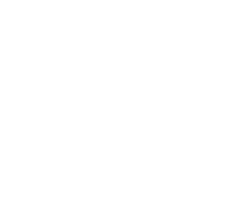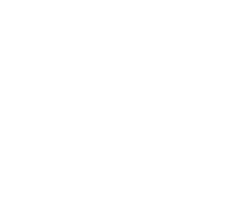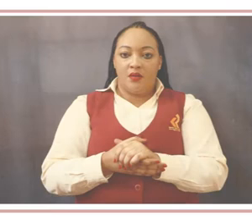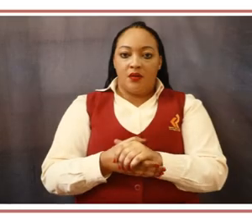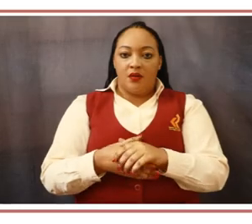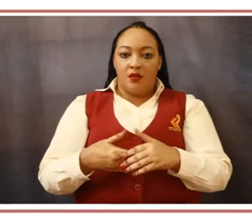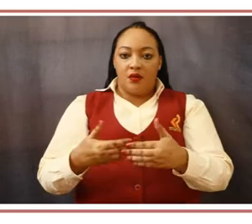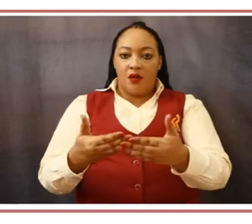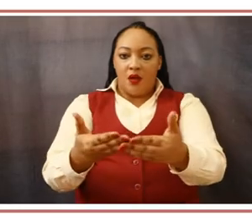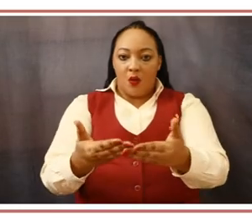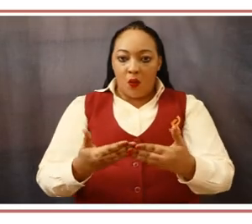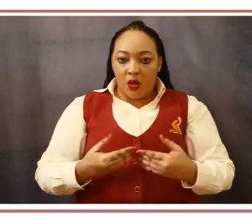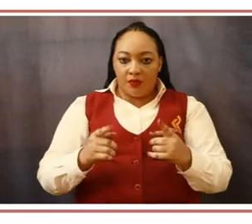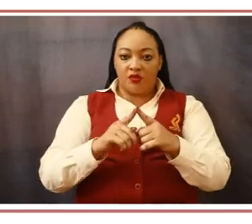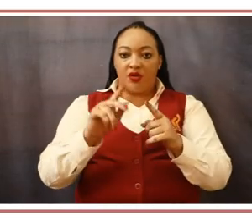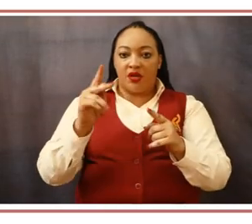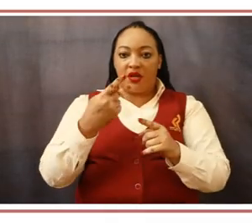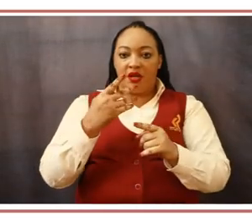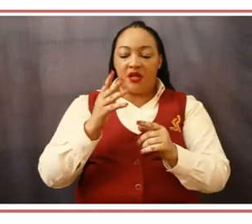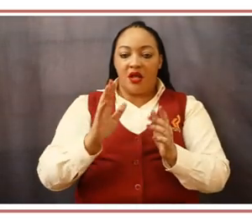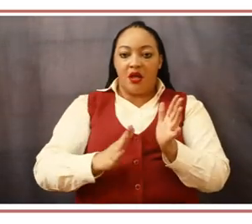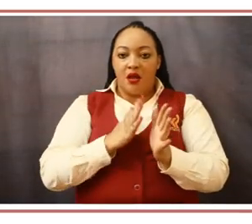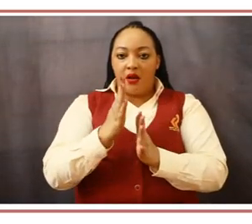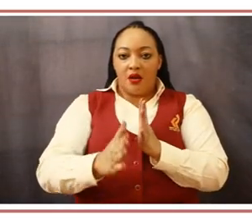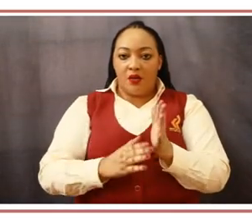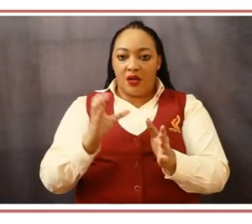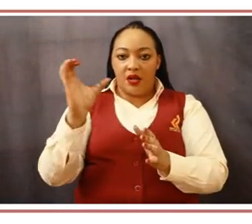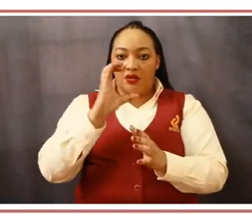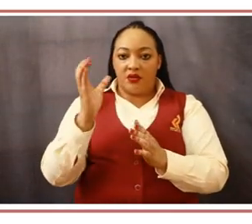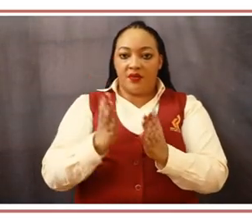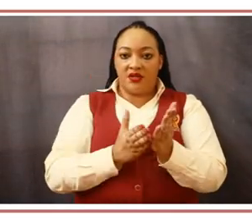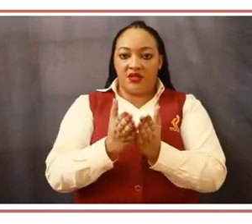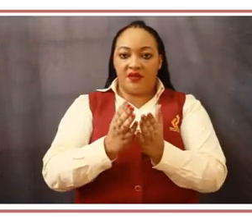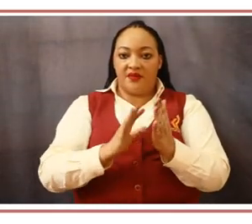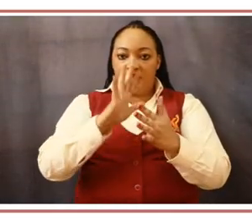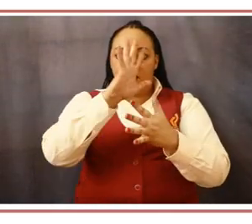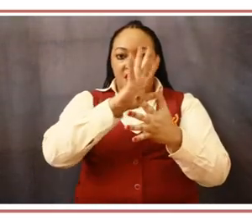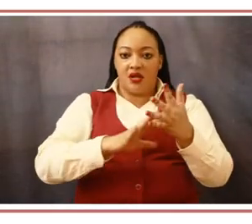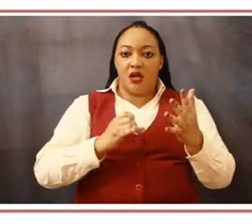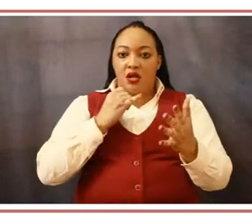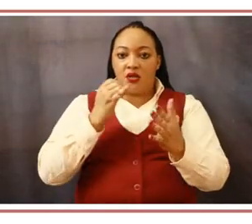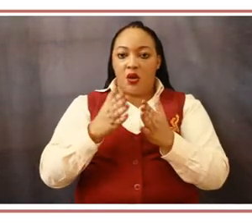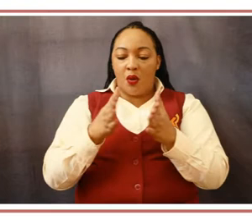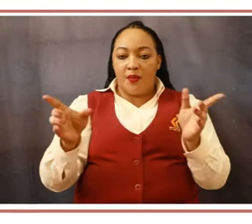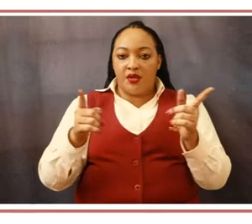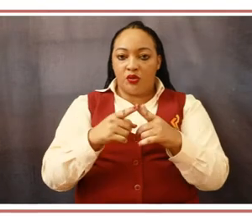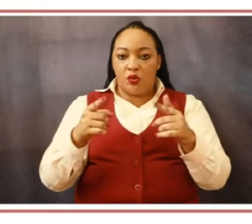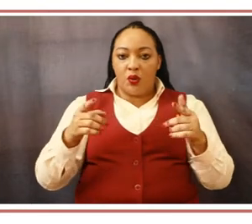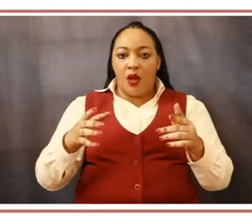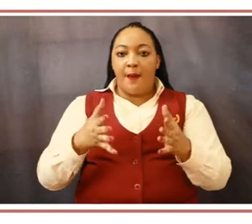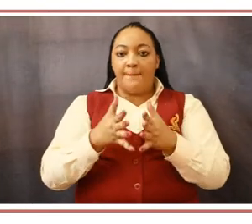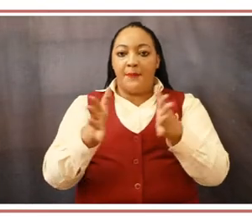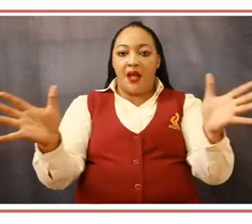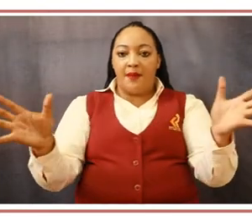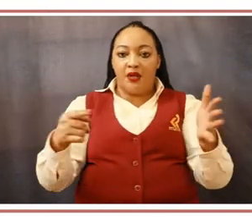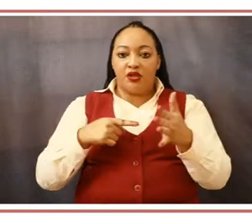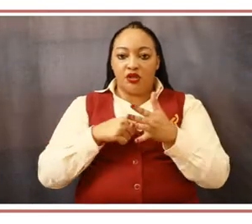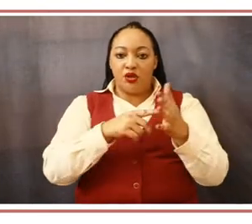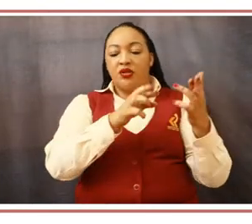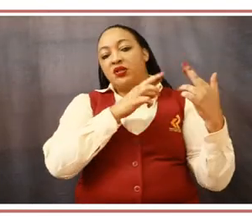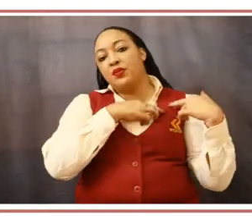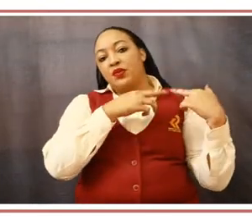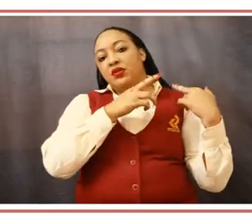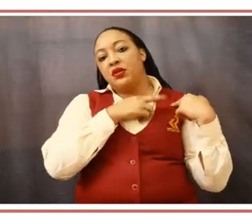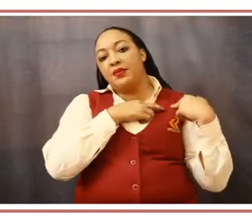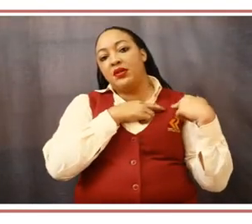Welcome to the Kenya Railways Customer Service Charter. The Charter is an open and public commitment from us to you. It sets out our